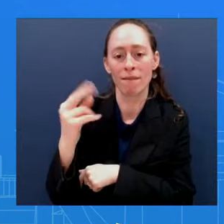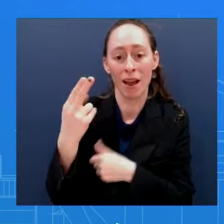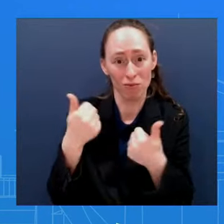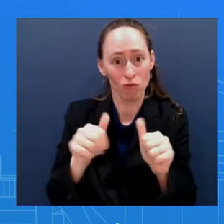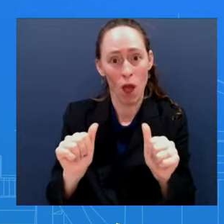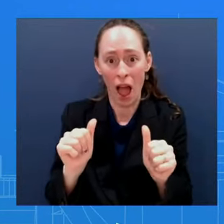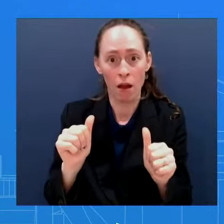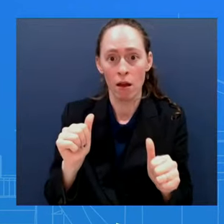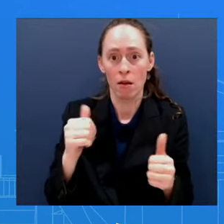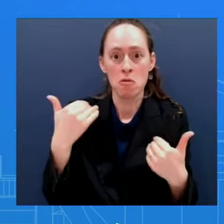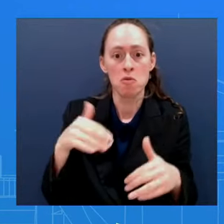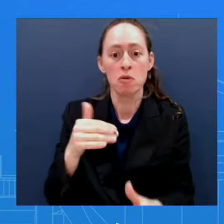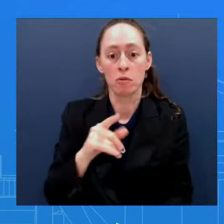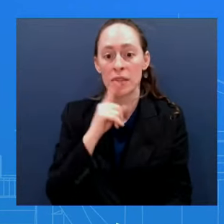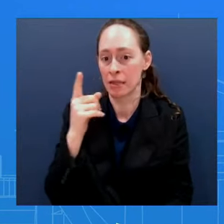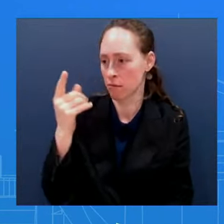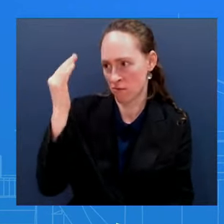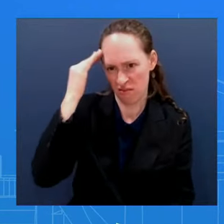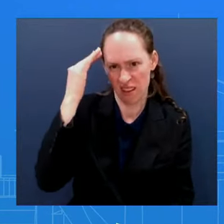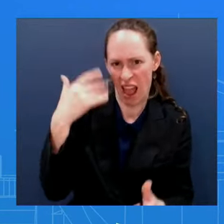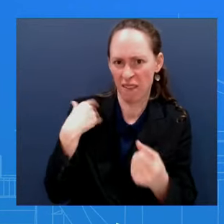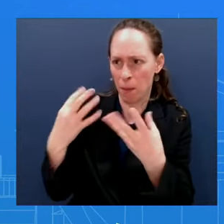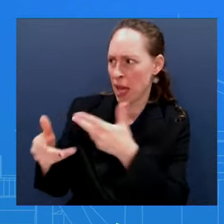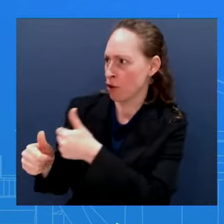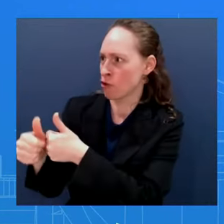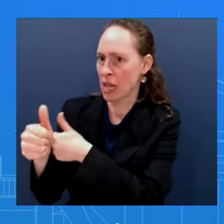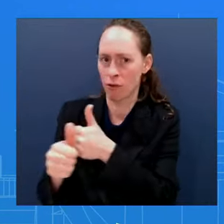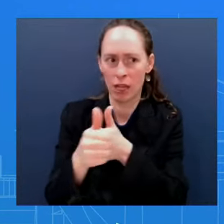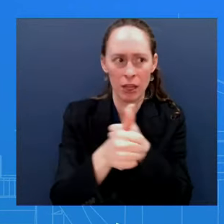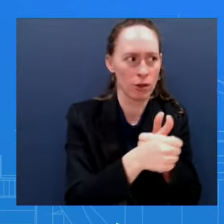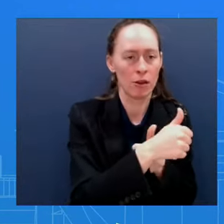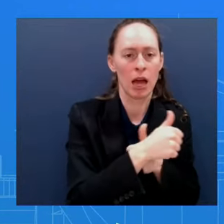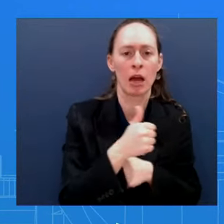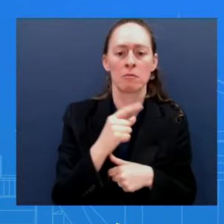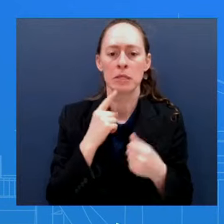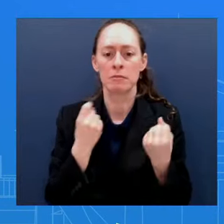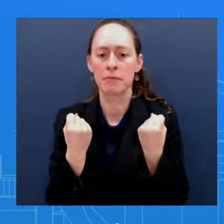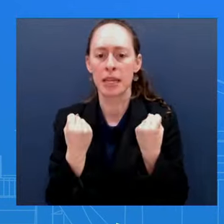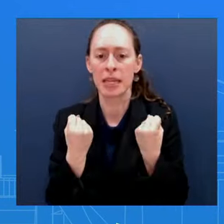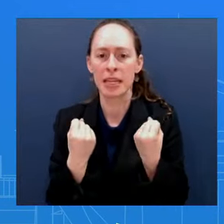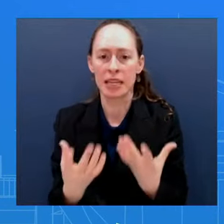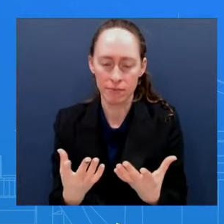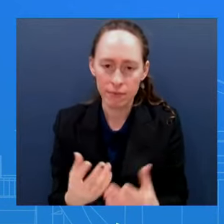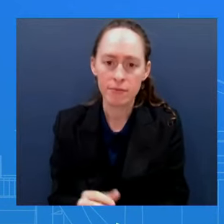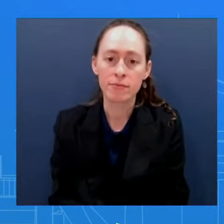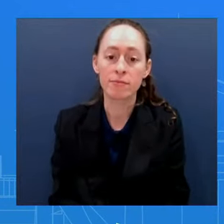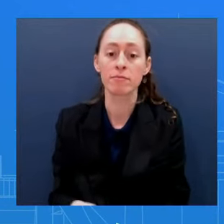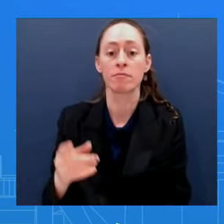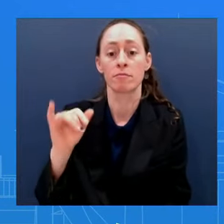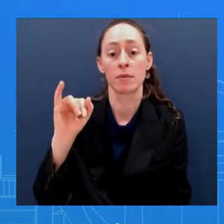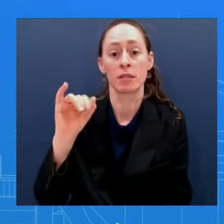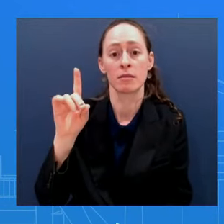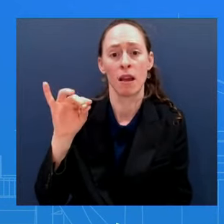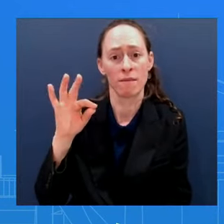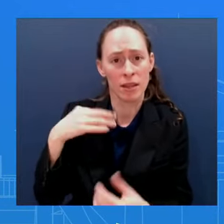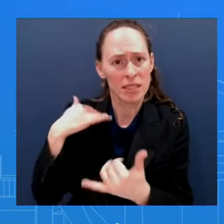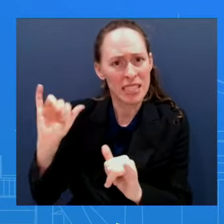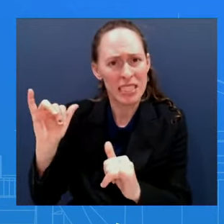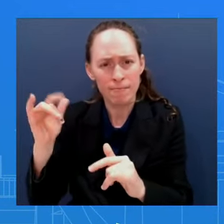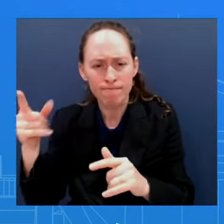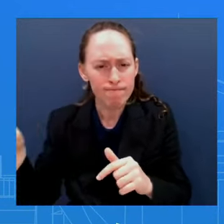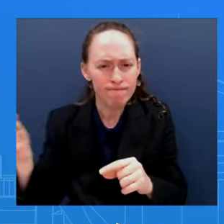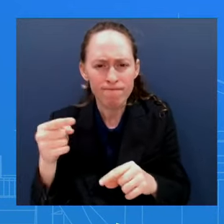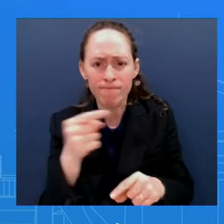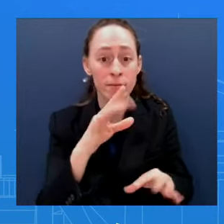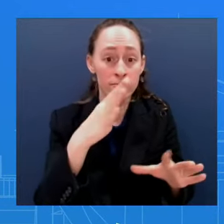are going to want to go after in Rafa Again, we just urge them, as we have, to be careful I also want to ask you, the President comments He referenced over the